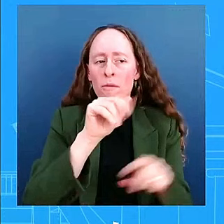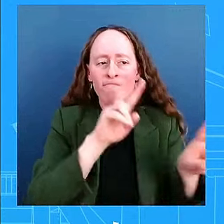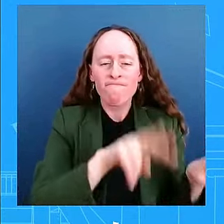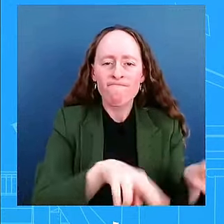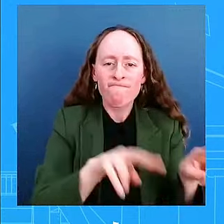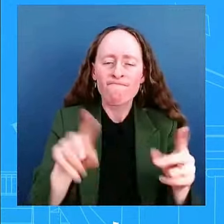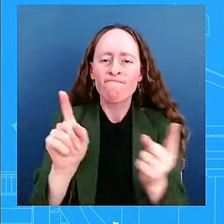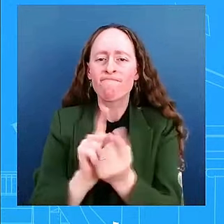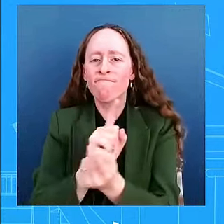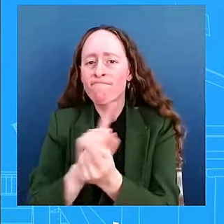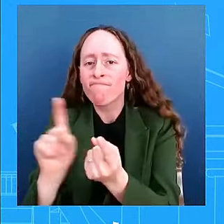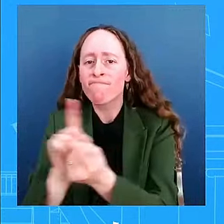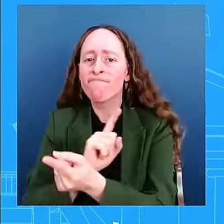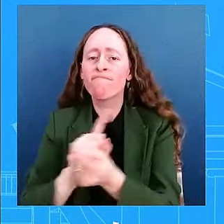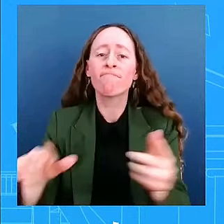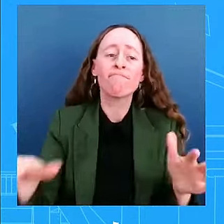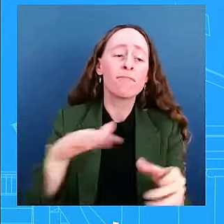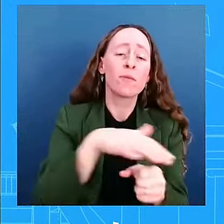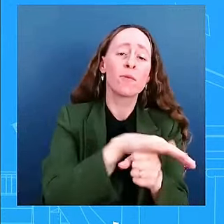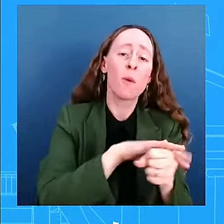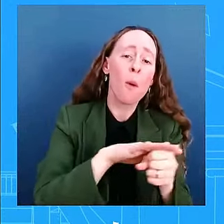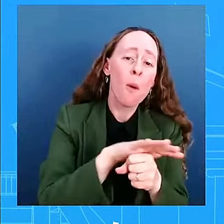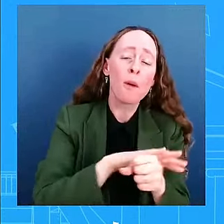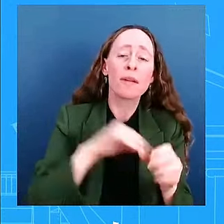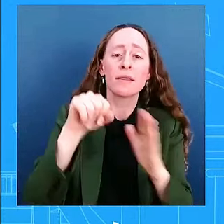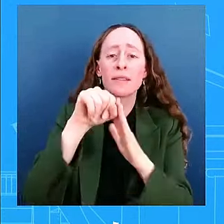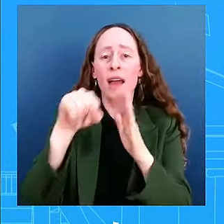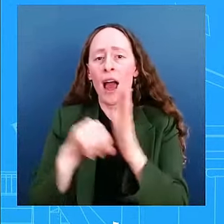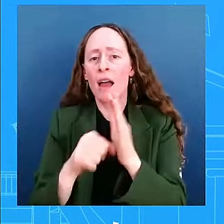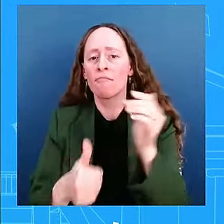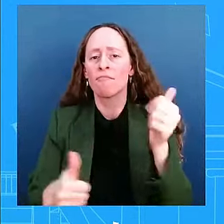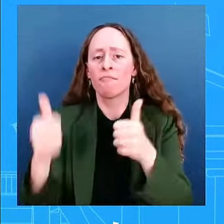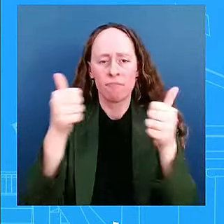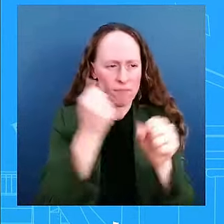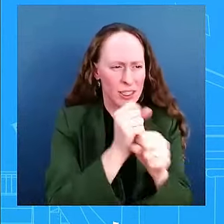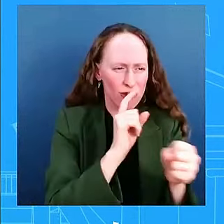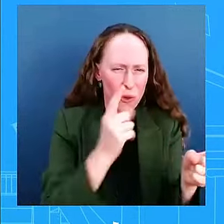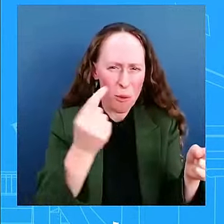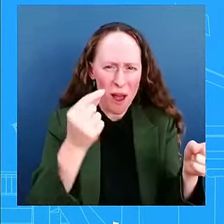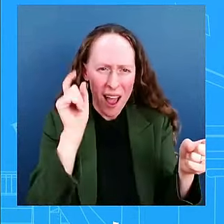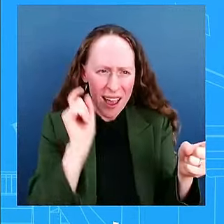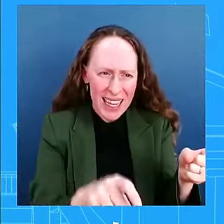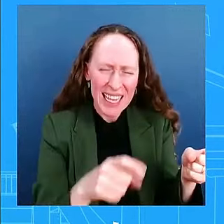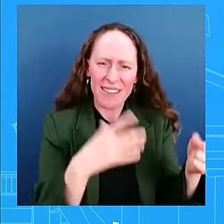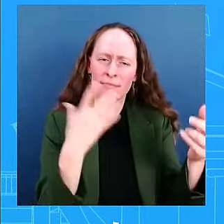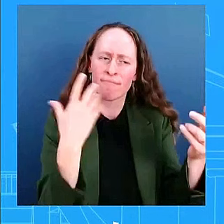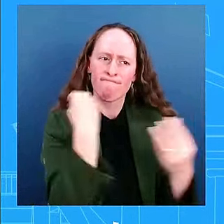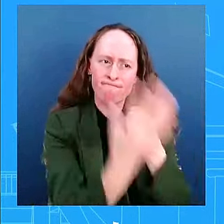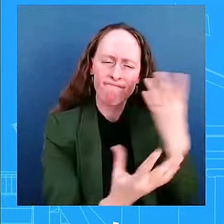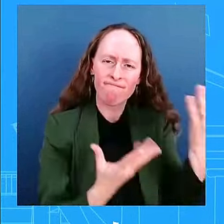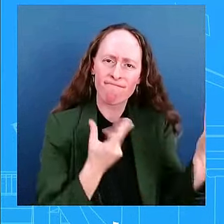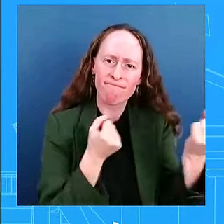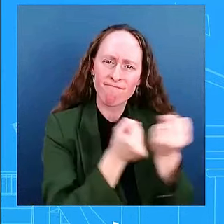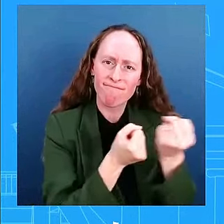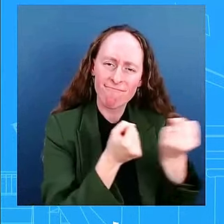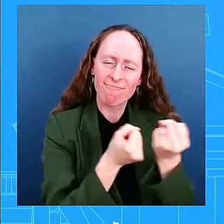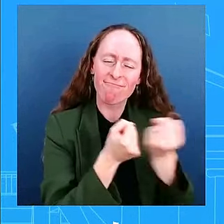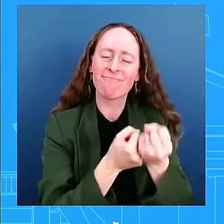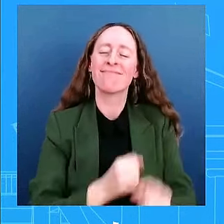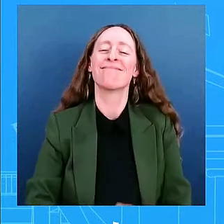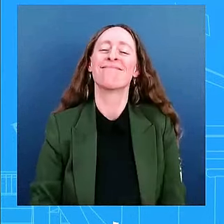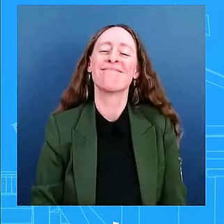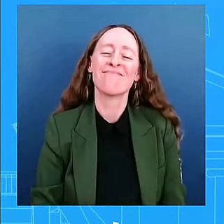they were getting the resources they need. And this afternoon at 4.15 p.m. Eastern Standard Time, FEMA